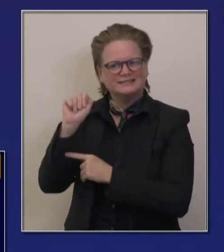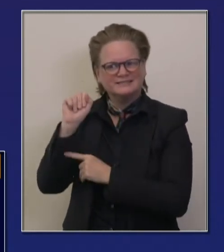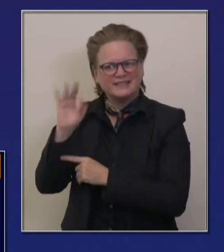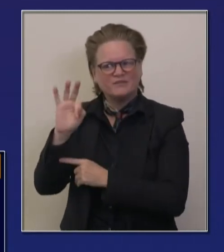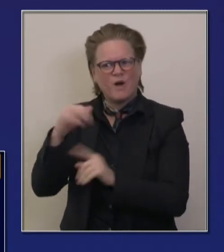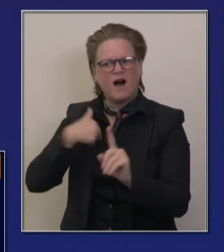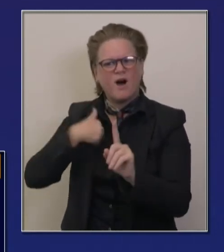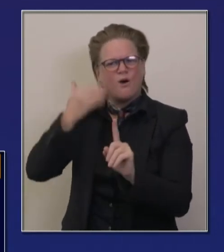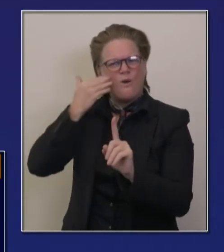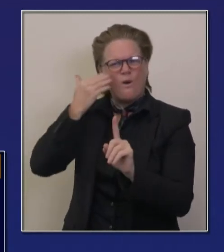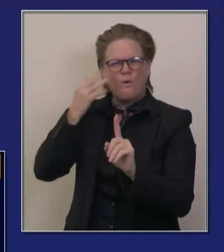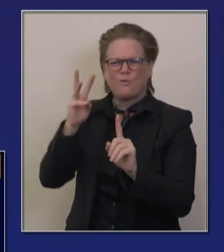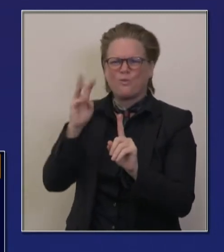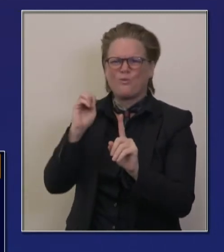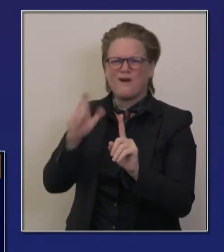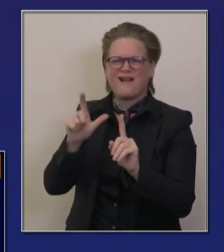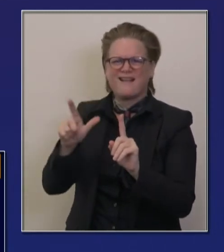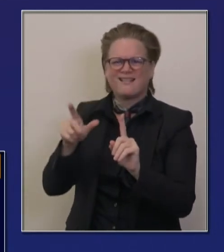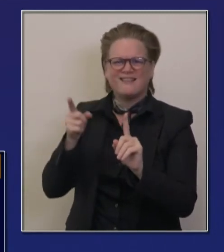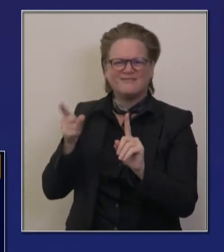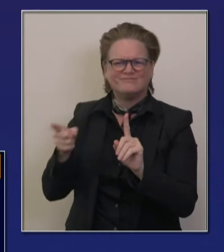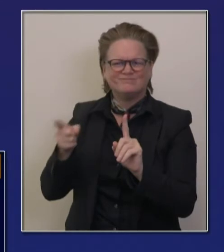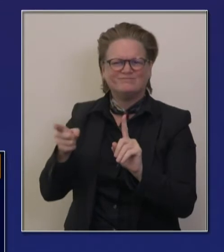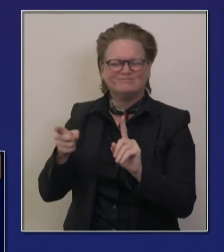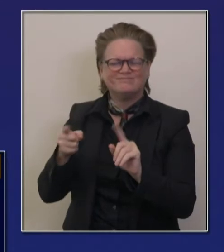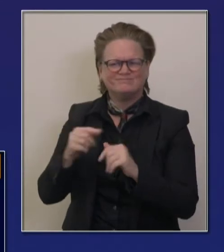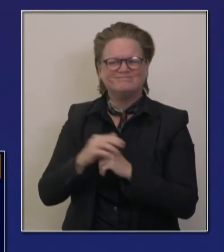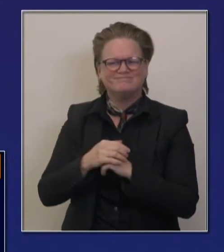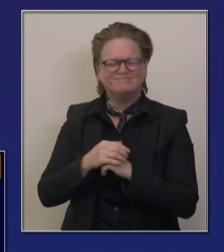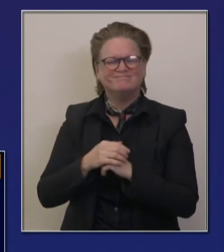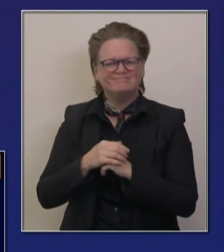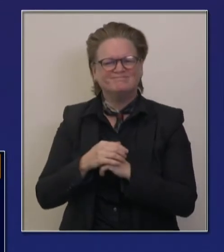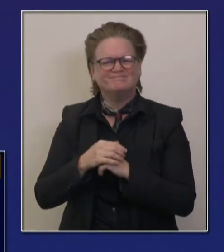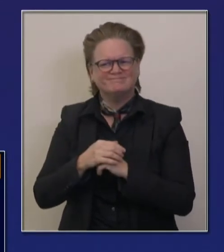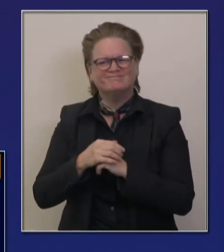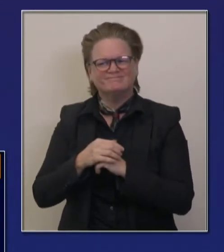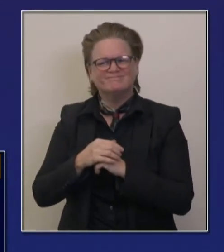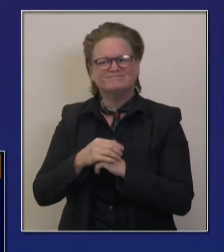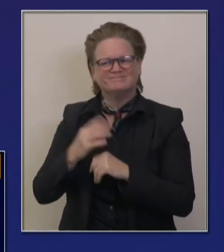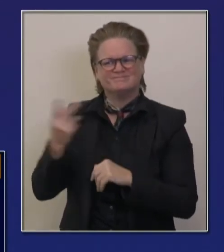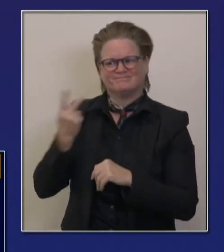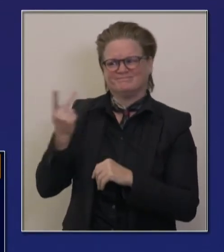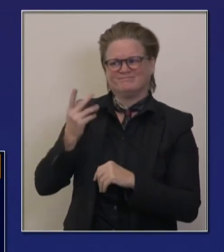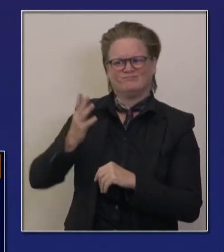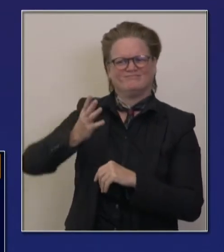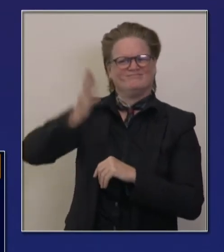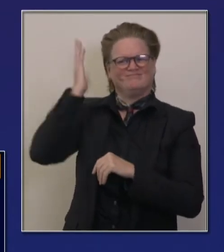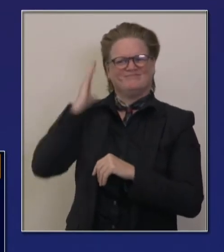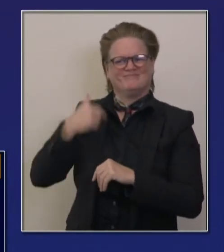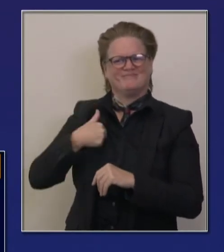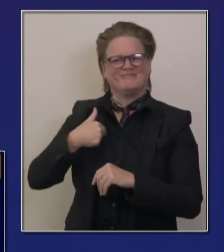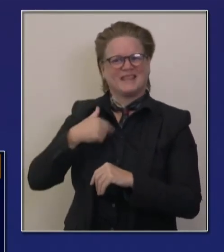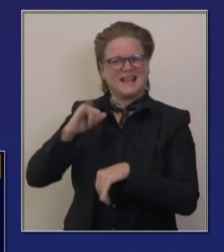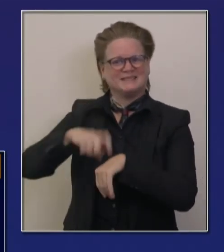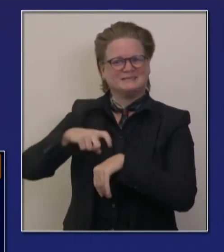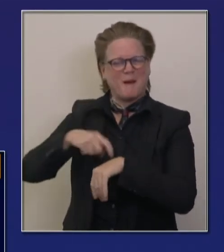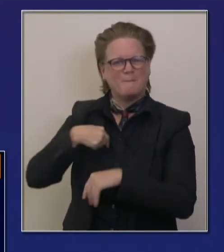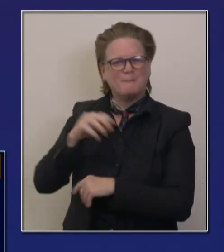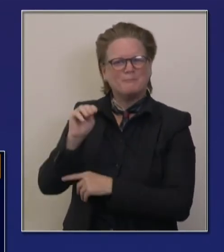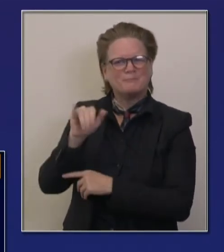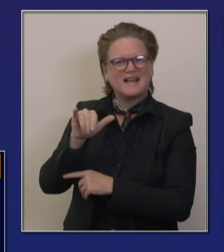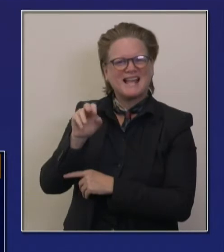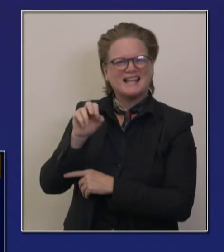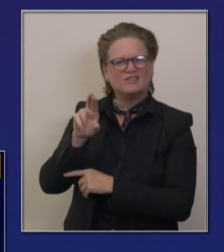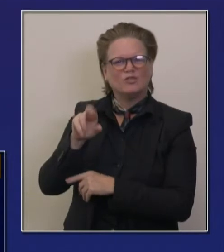my former role and capacity, uh, as mayor there and, uh, health department that is an extraordinary health department. Uh, one